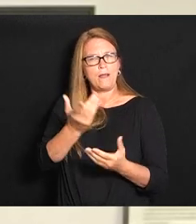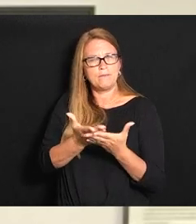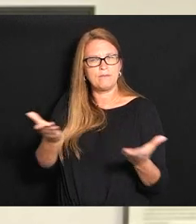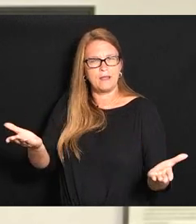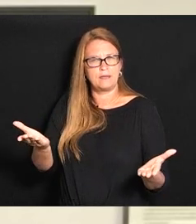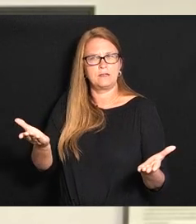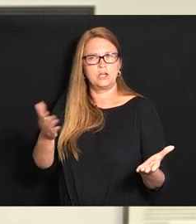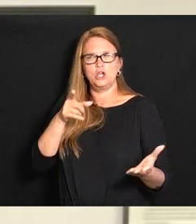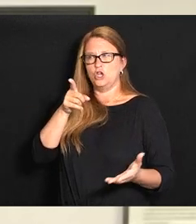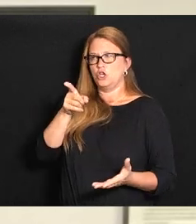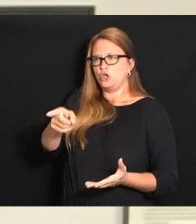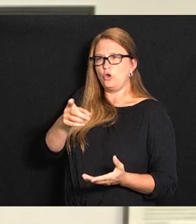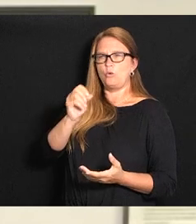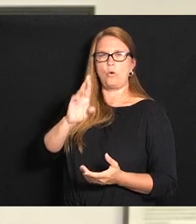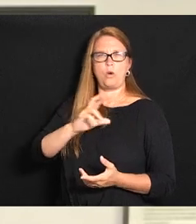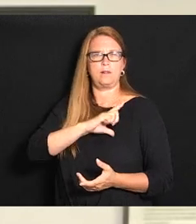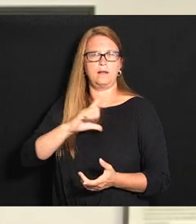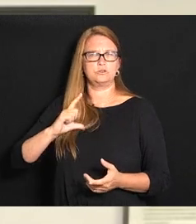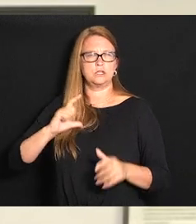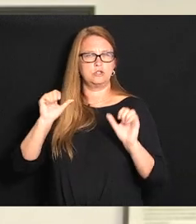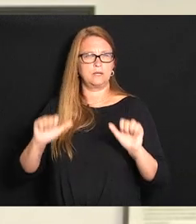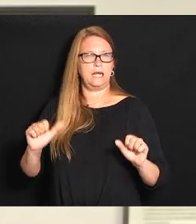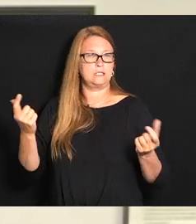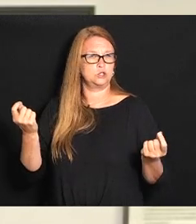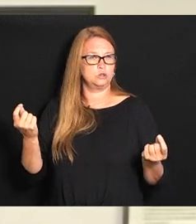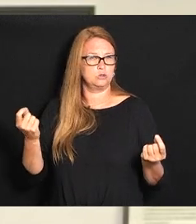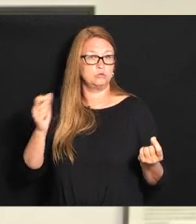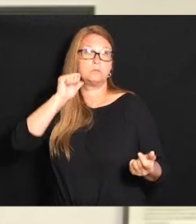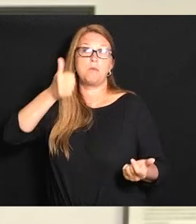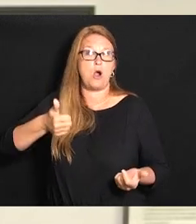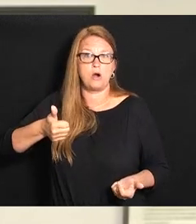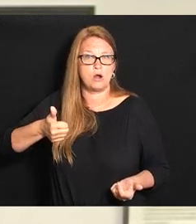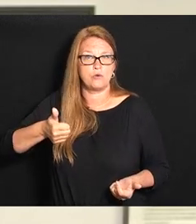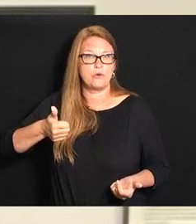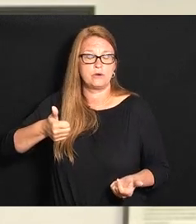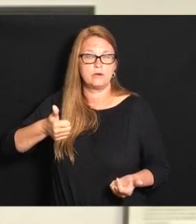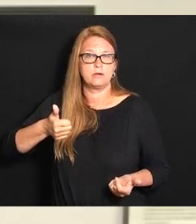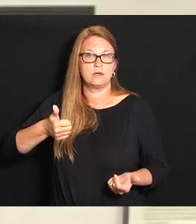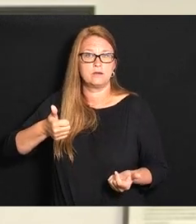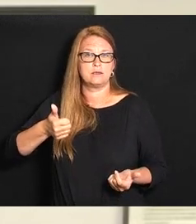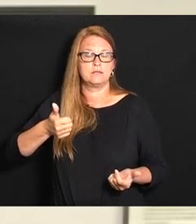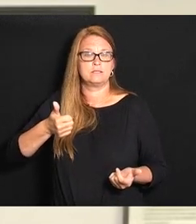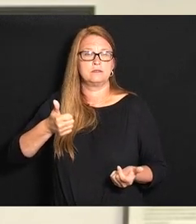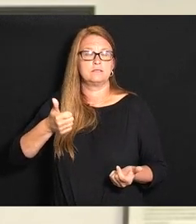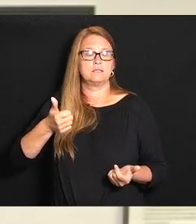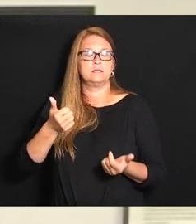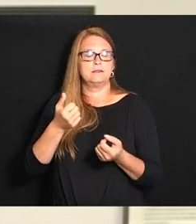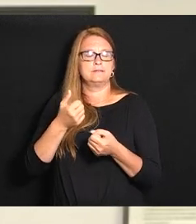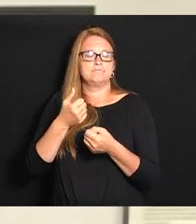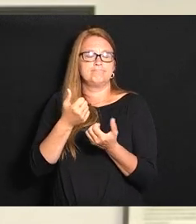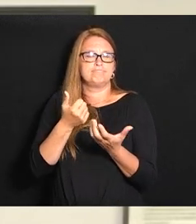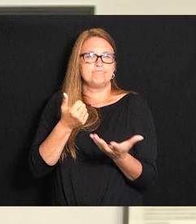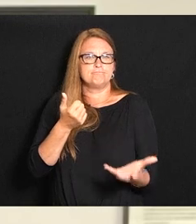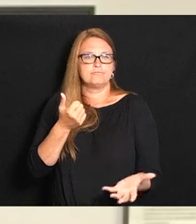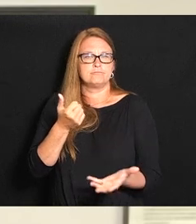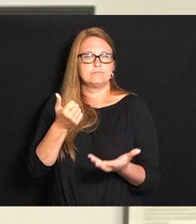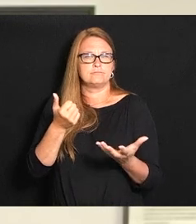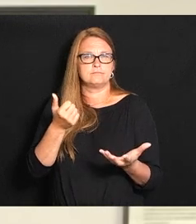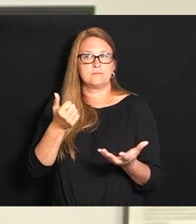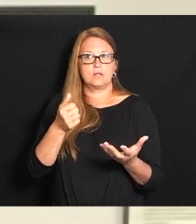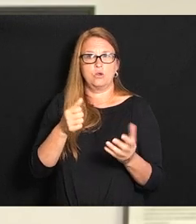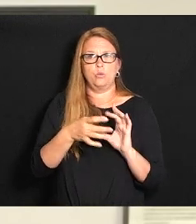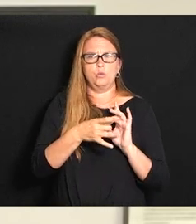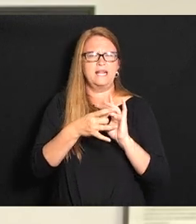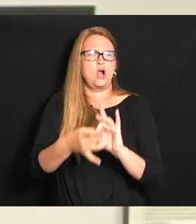that you or the legislature could do tomorrow one small thing to in regards